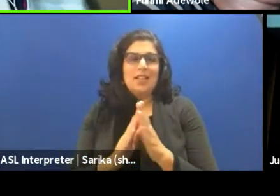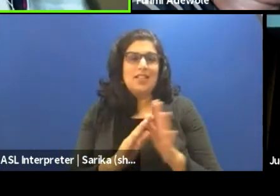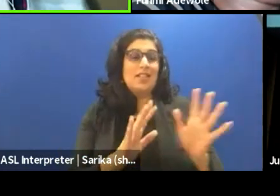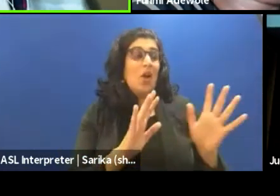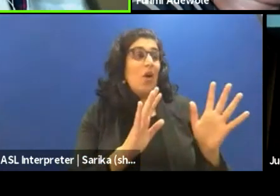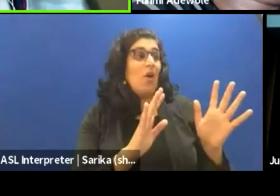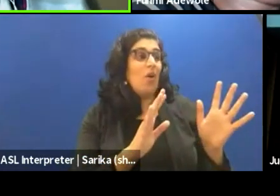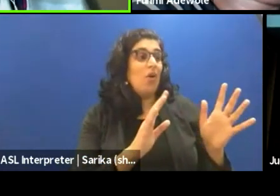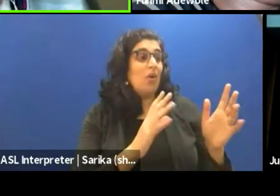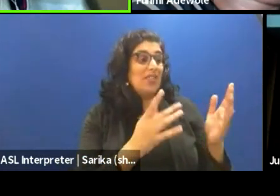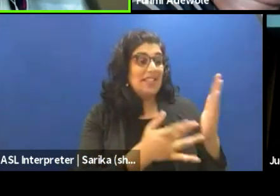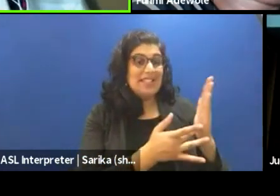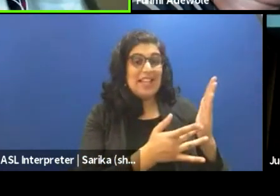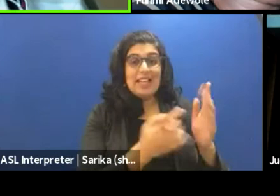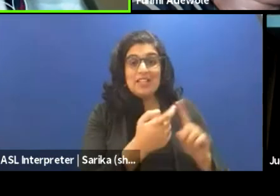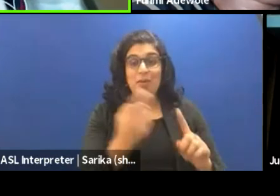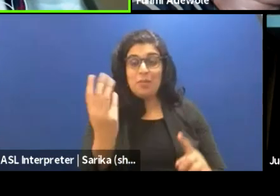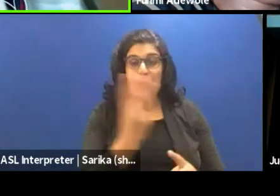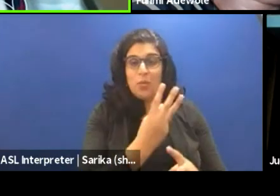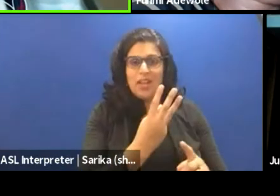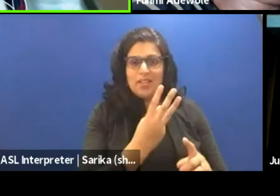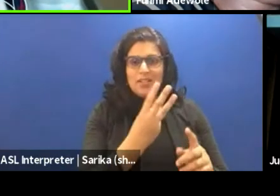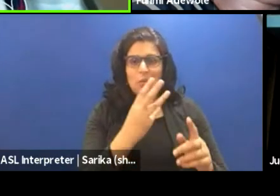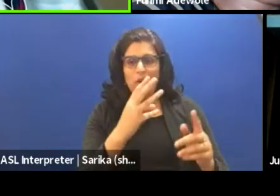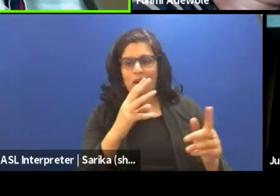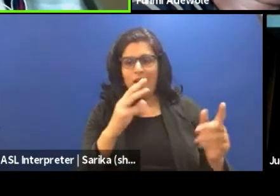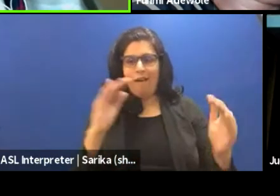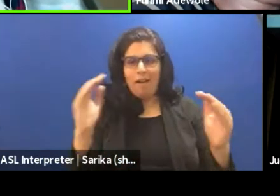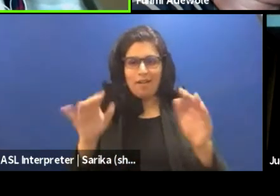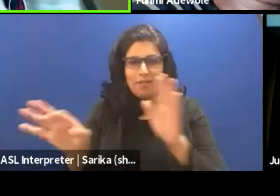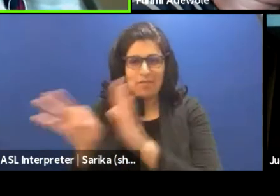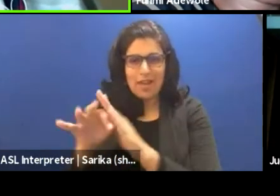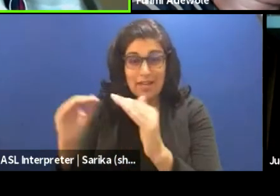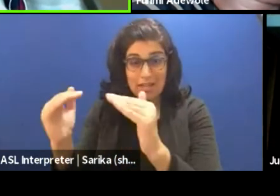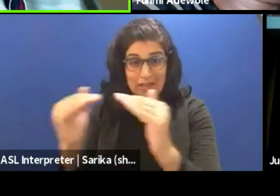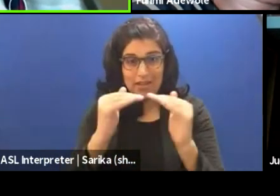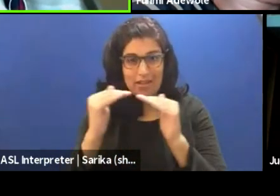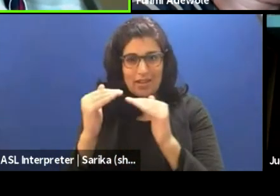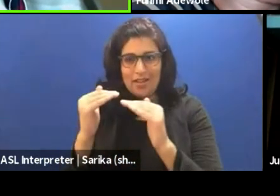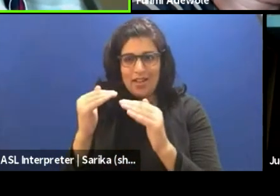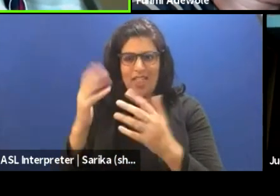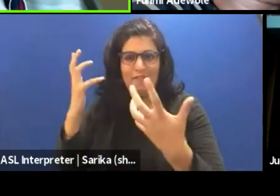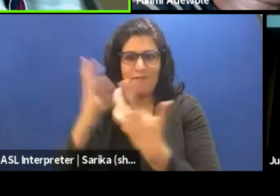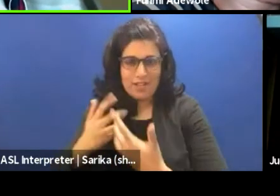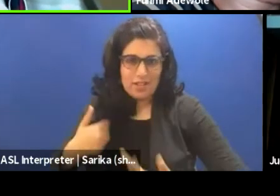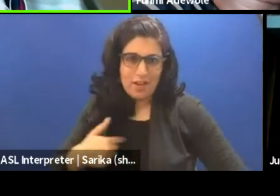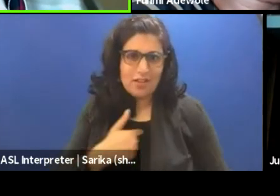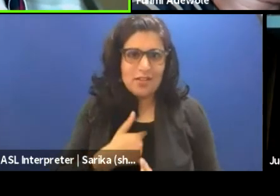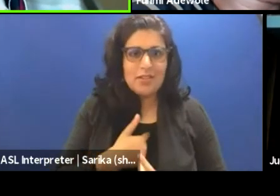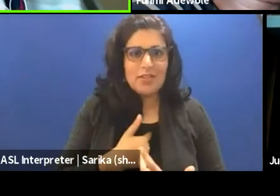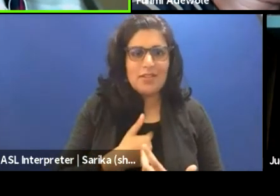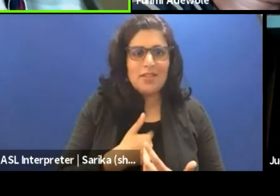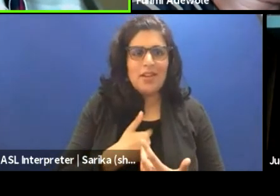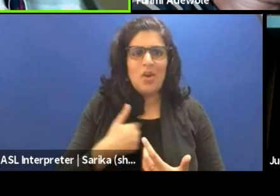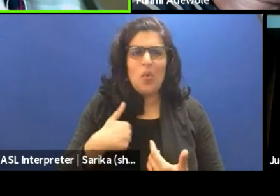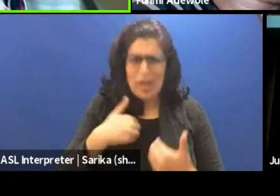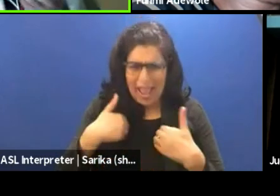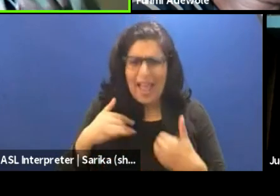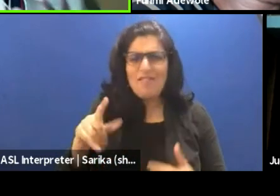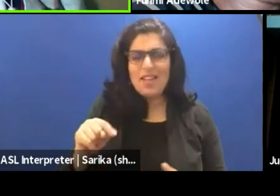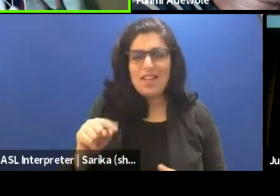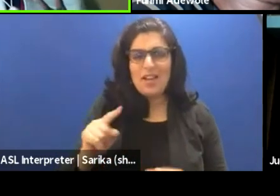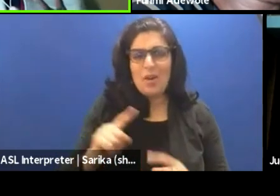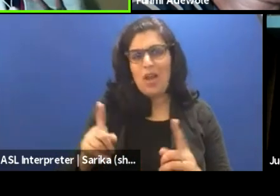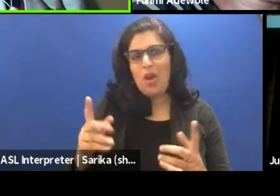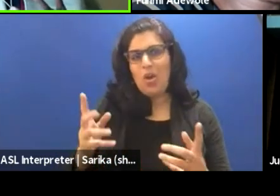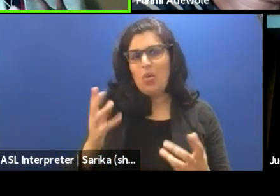ourselves and sort of rewriting drama for ourselves because it's there. We have it, but perhaps